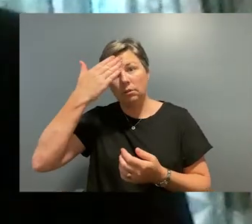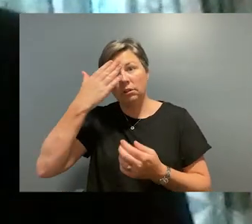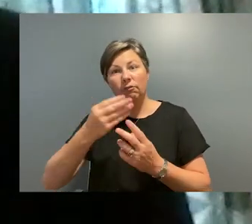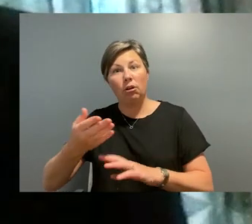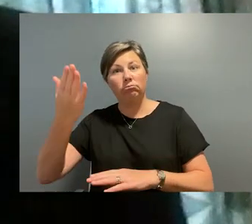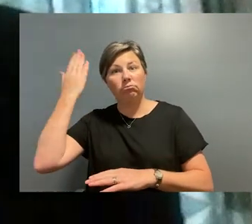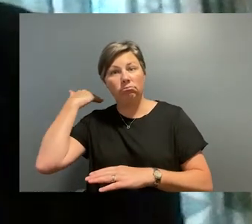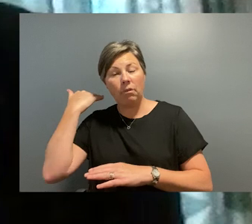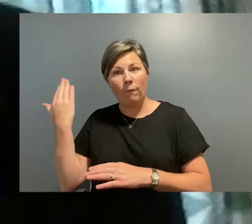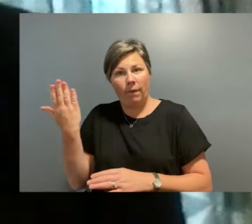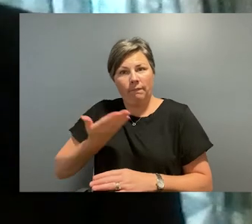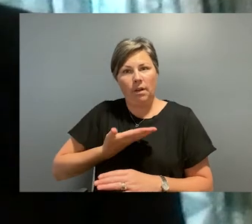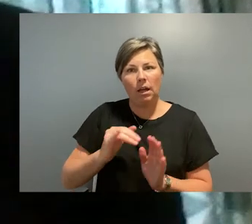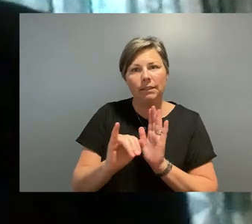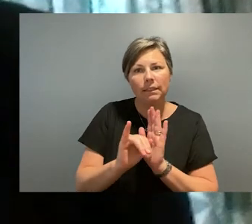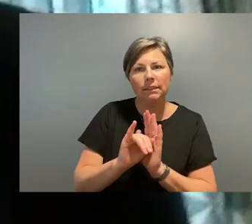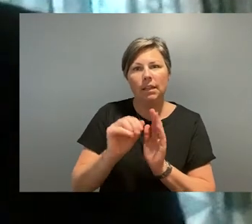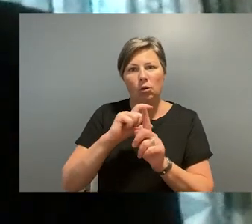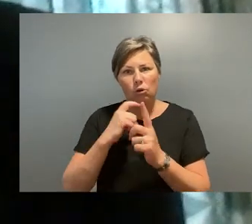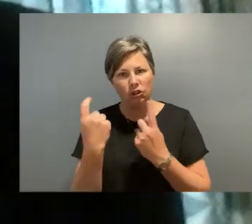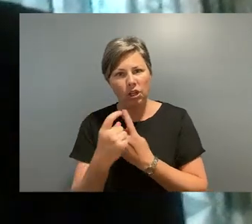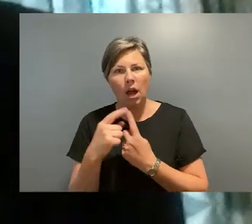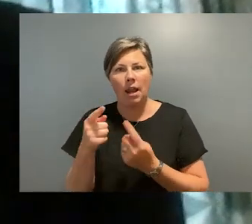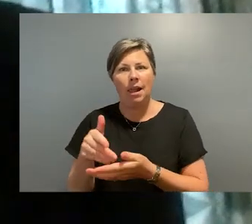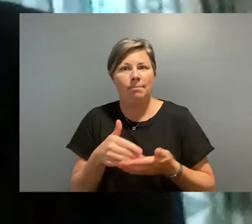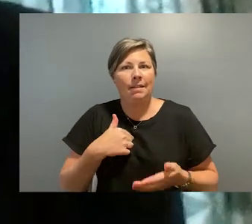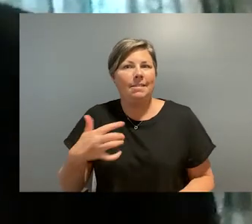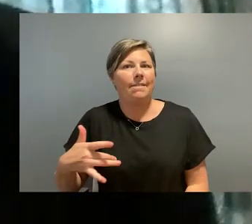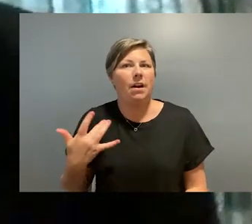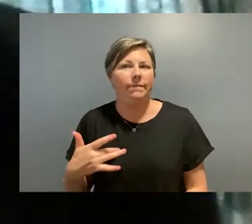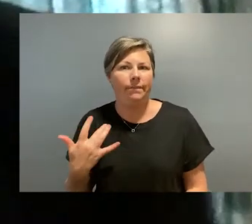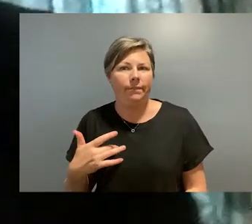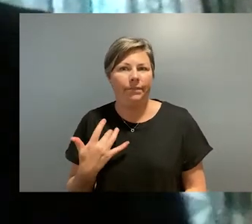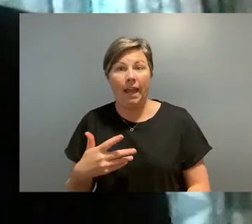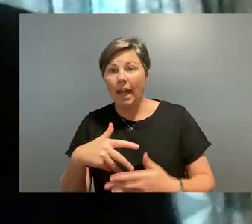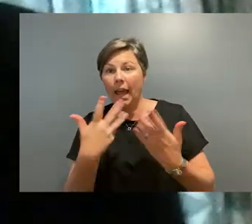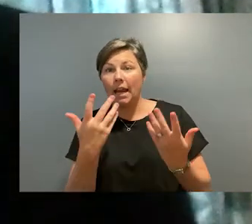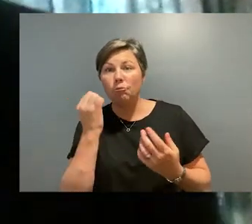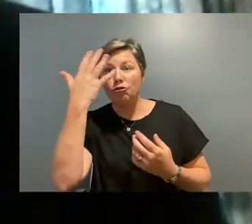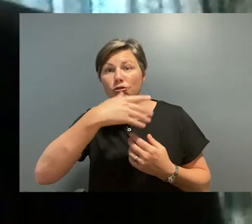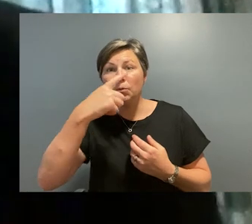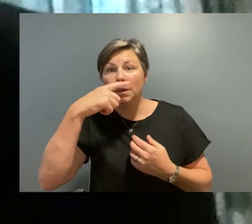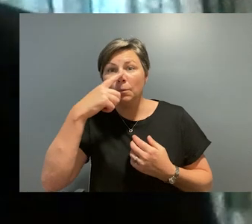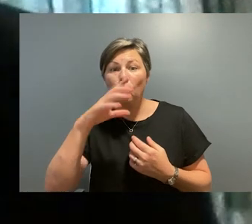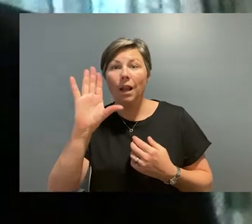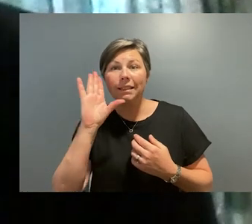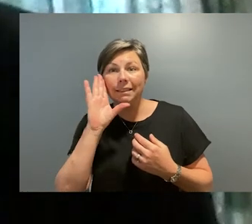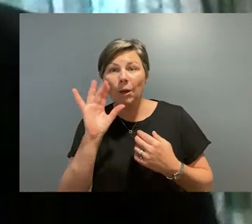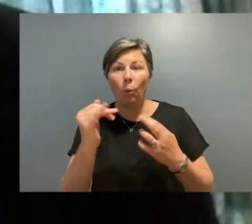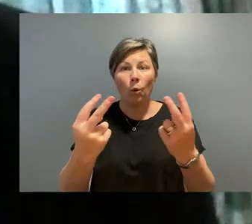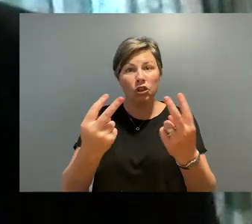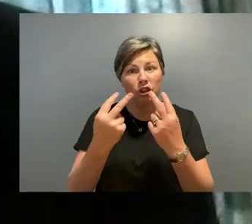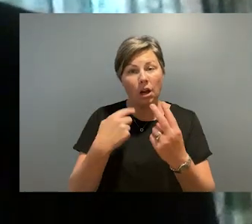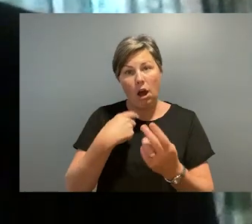my identity and my survival. I'd like to extend that to all the different Aboriginal people listening today. I'd like to acknowledge all your elders